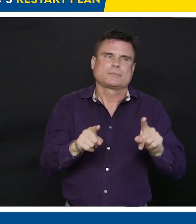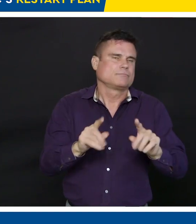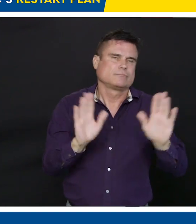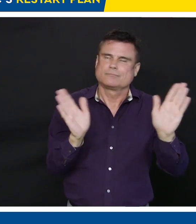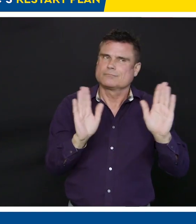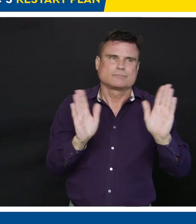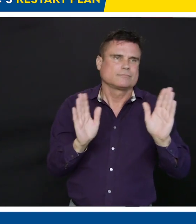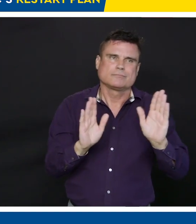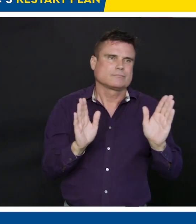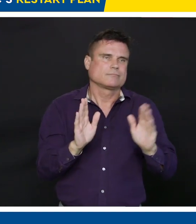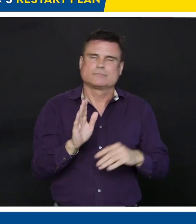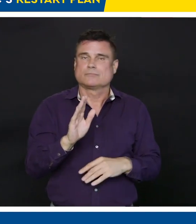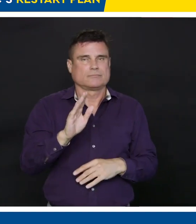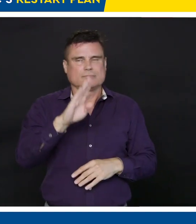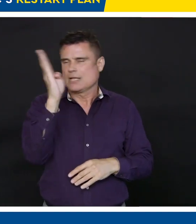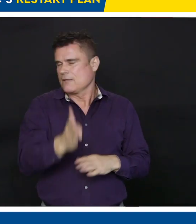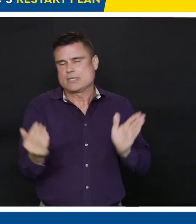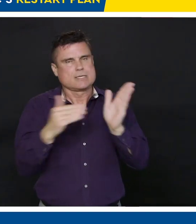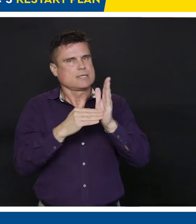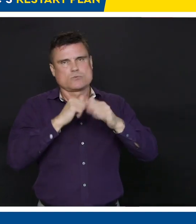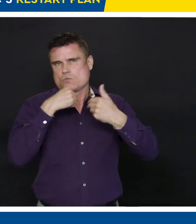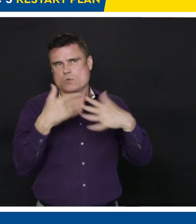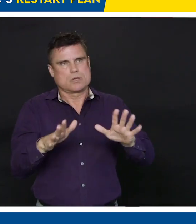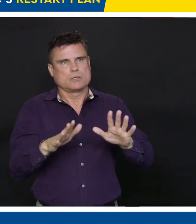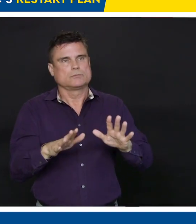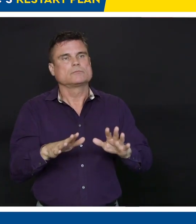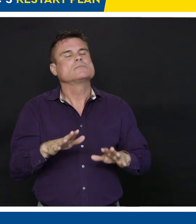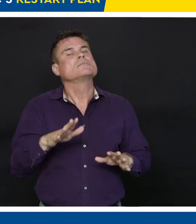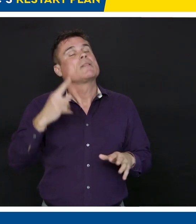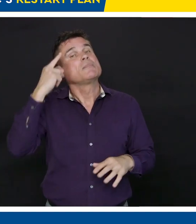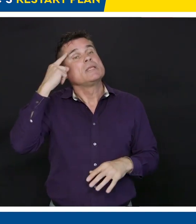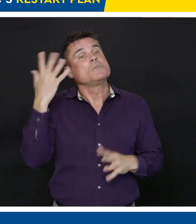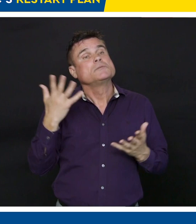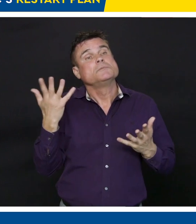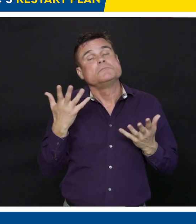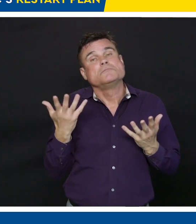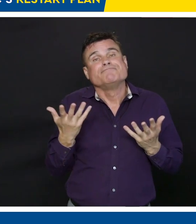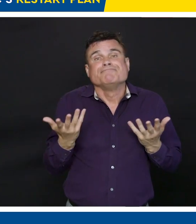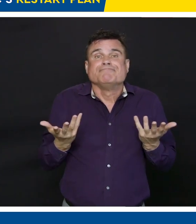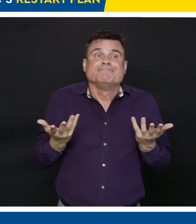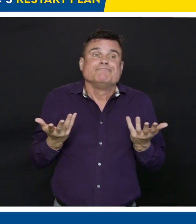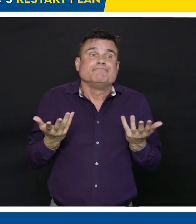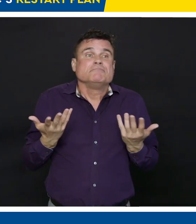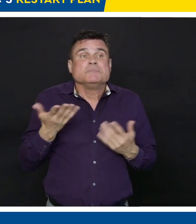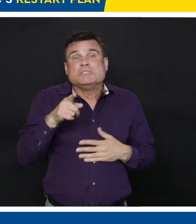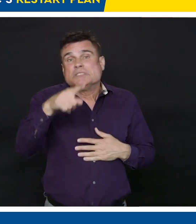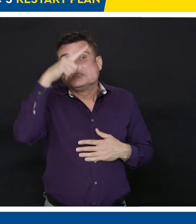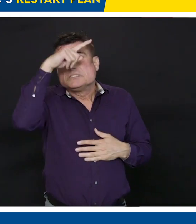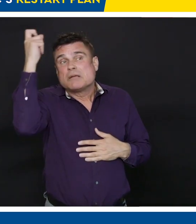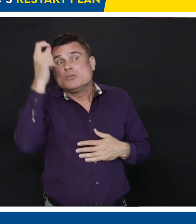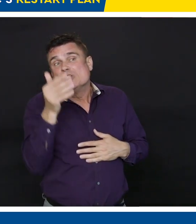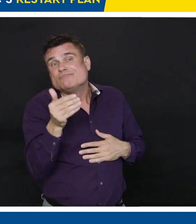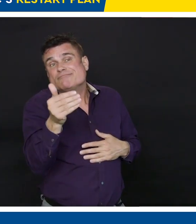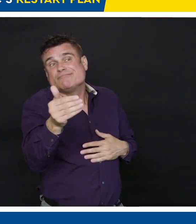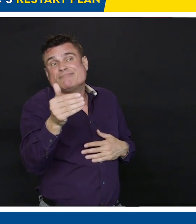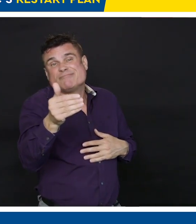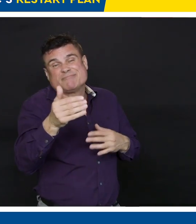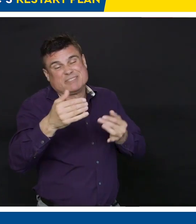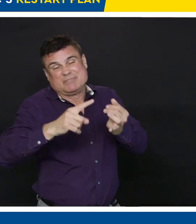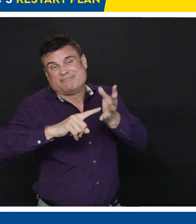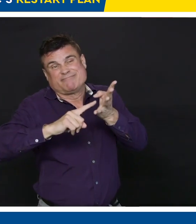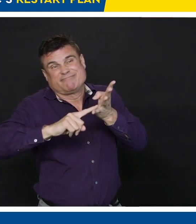I would suggest probably later in the summer, if at all, and international travel, again, will be determined by